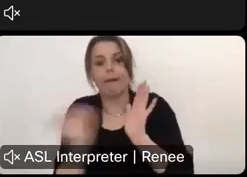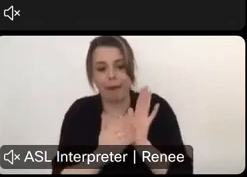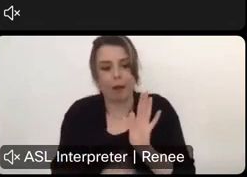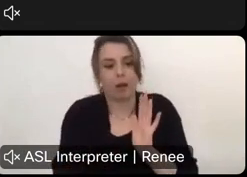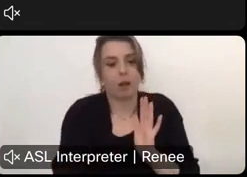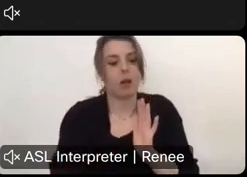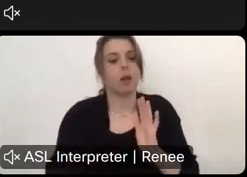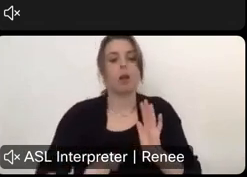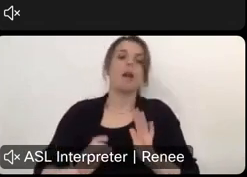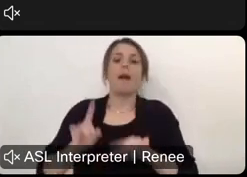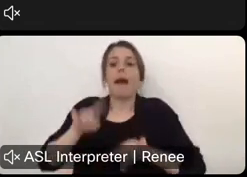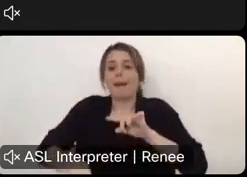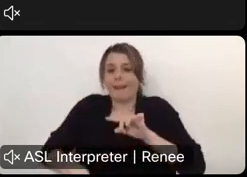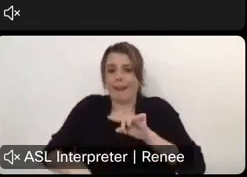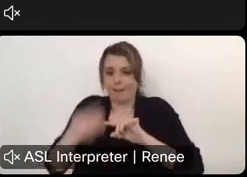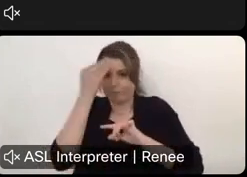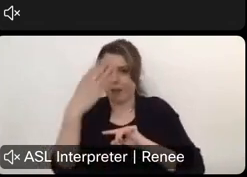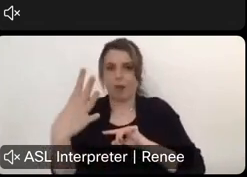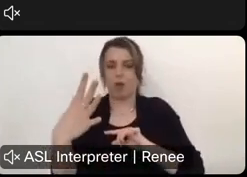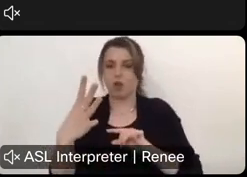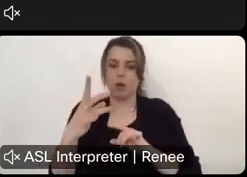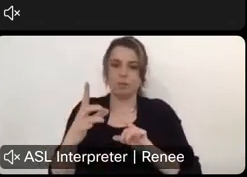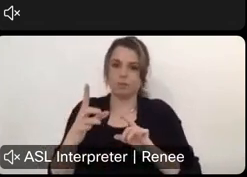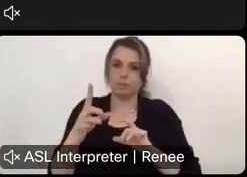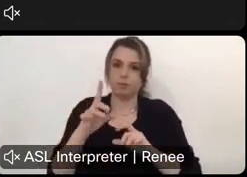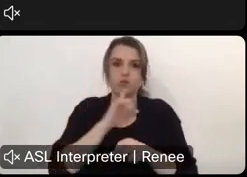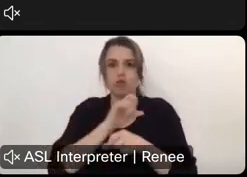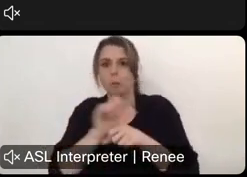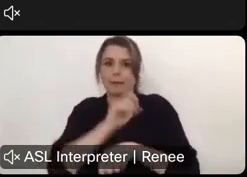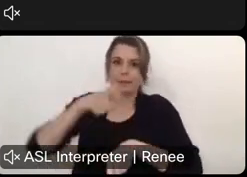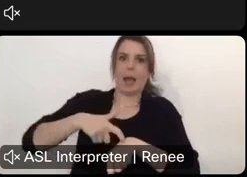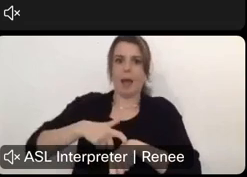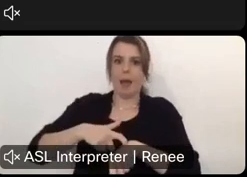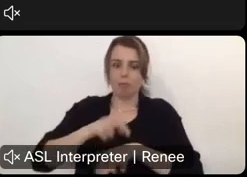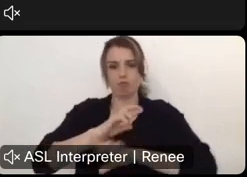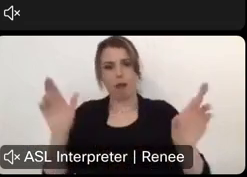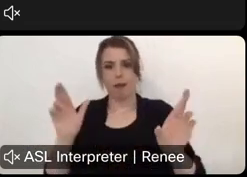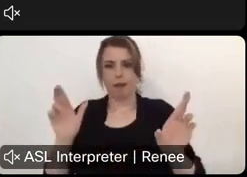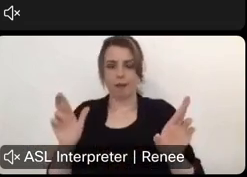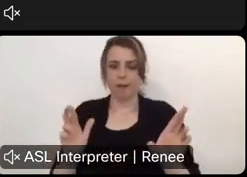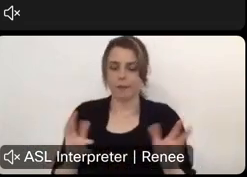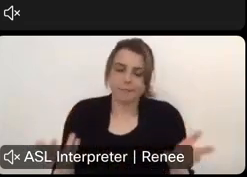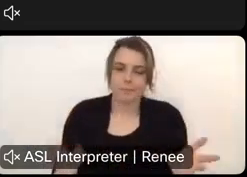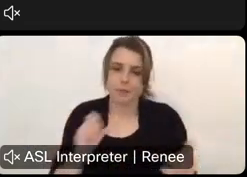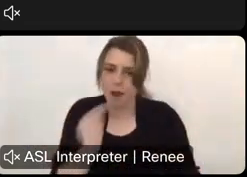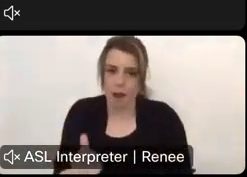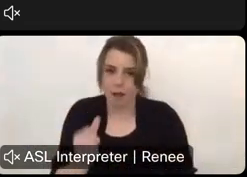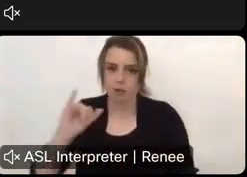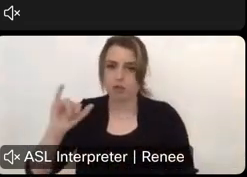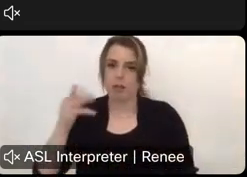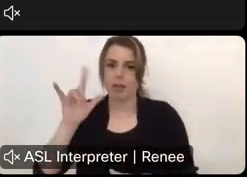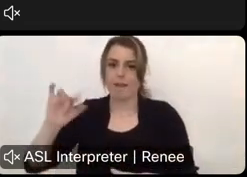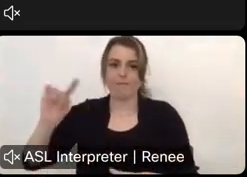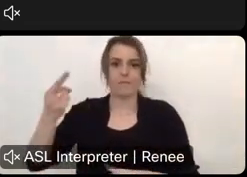um, how long we have before the fee structure is set in stone. Um, because it's not set in stone. Right. It is not set in stone.